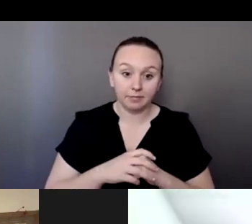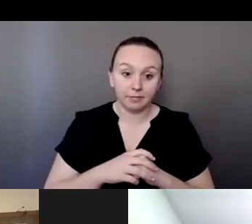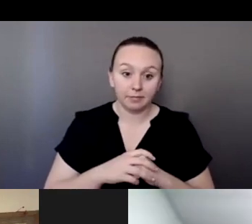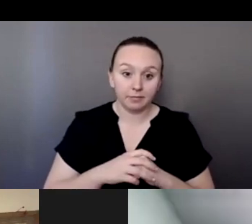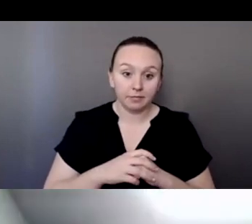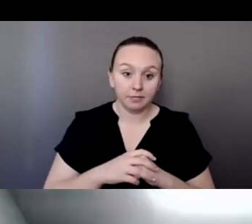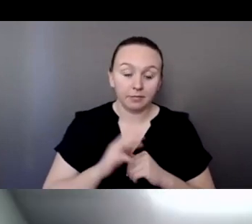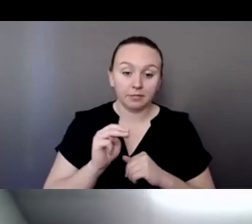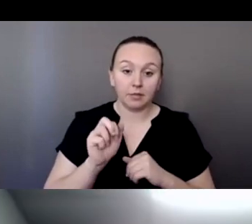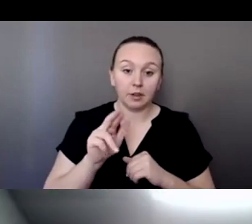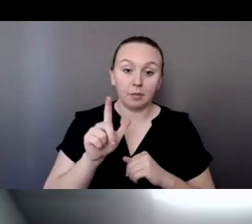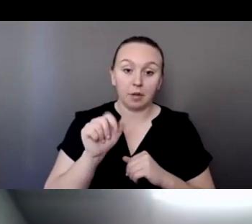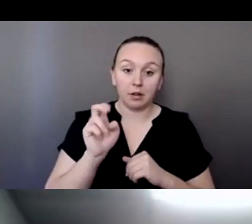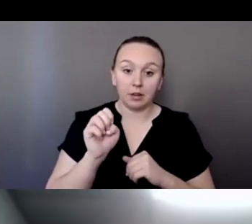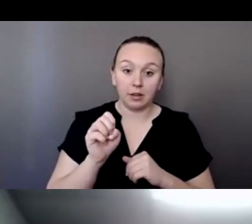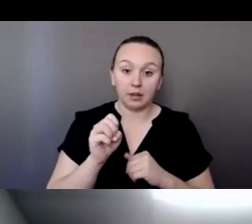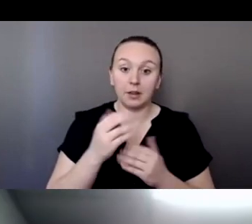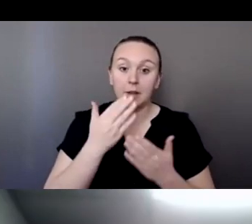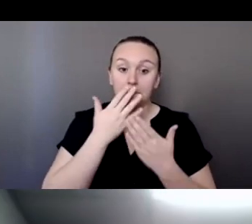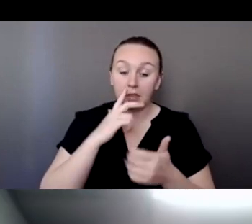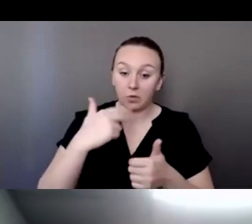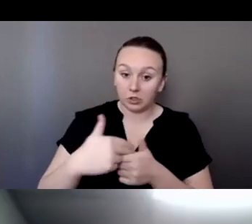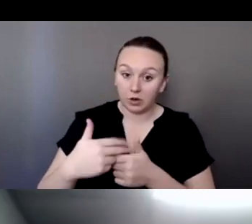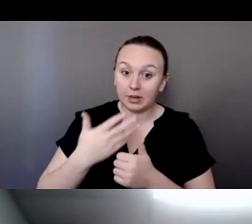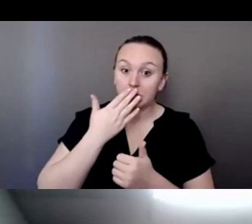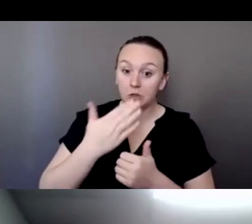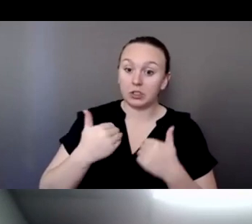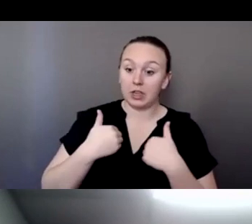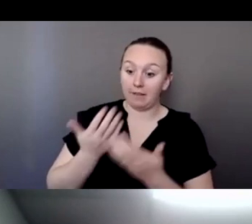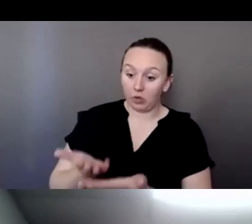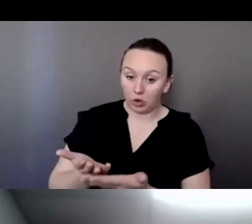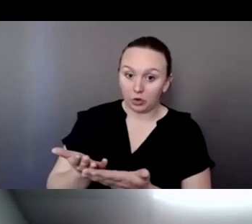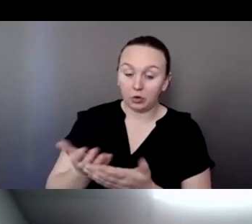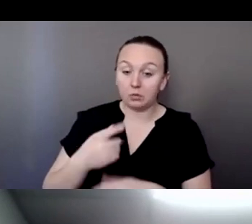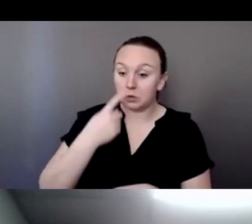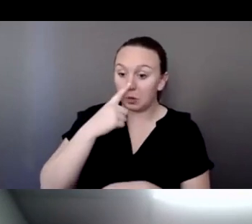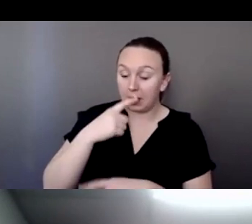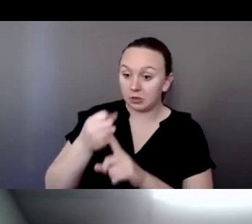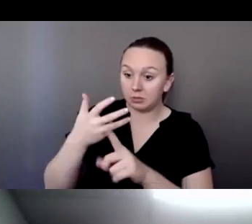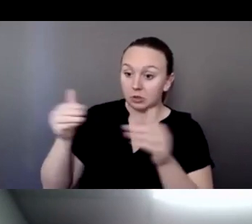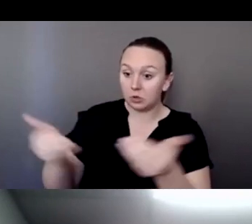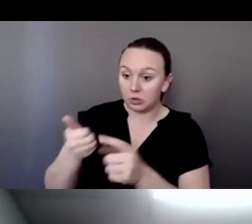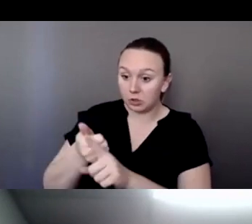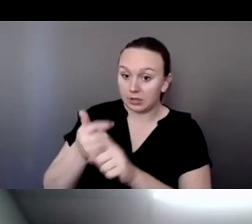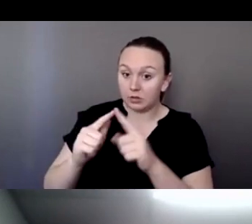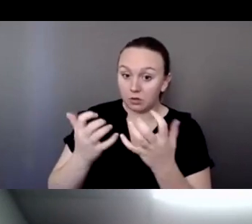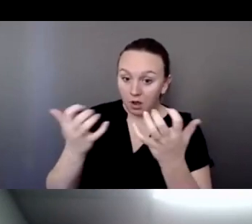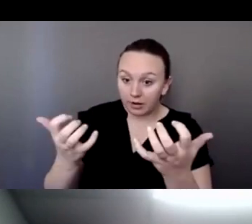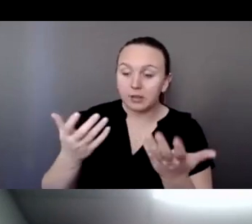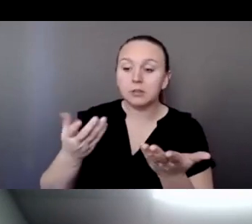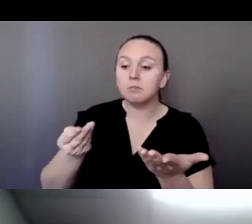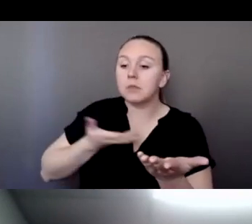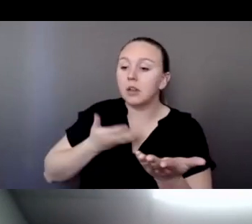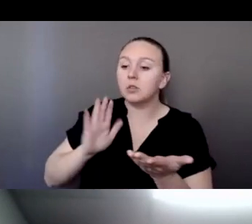So Marlene, thank you for joining us again. It's good to have you. Um, do you mind introducing yourself to the audience and letting us